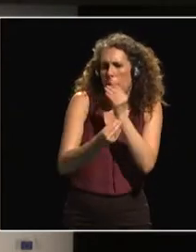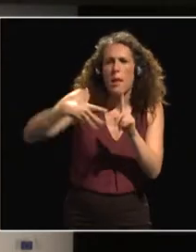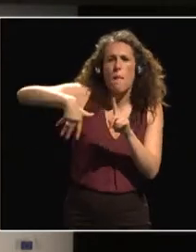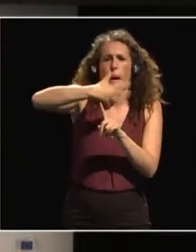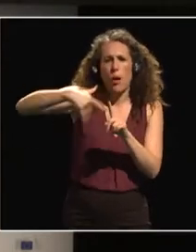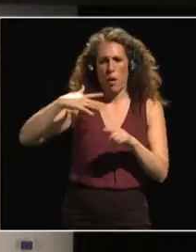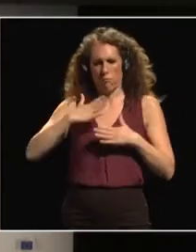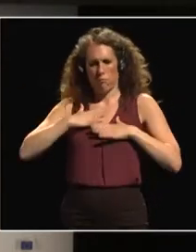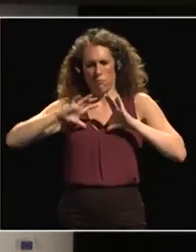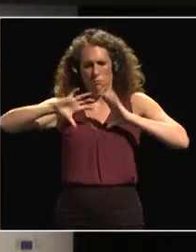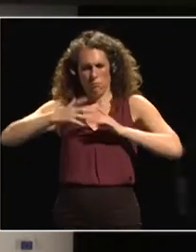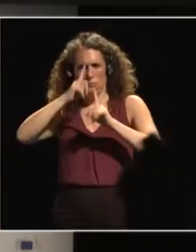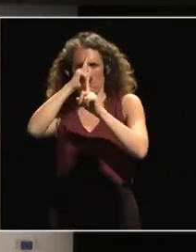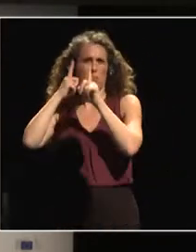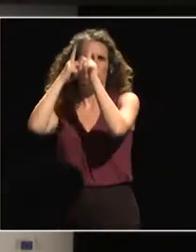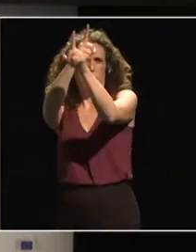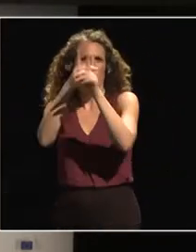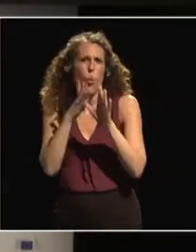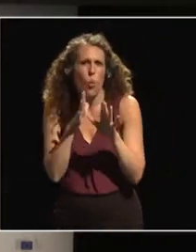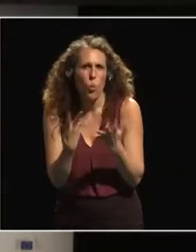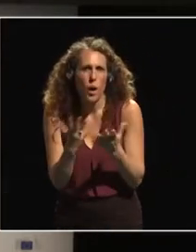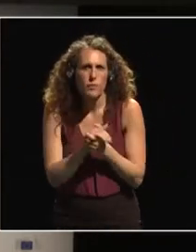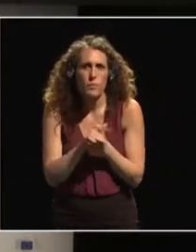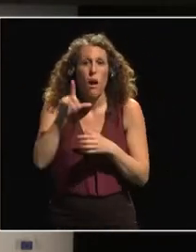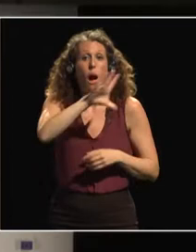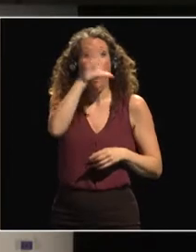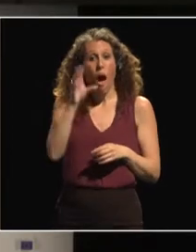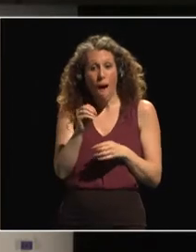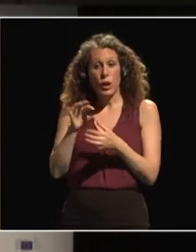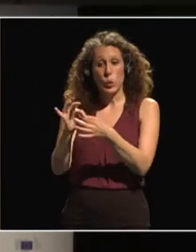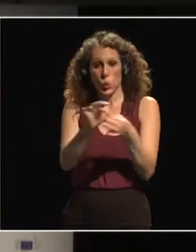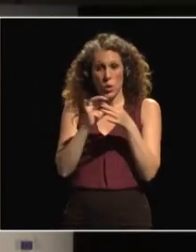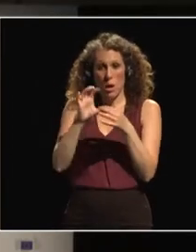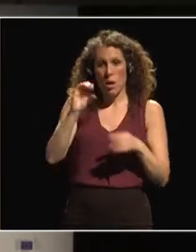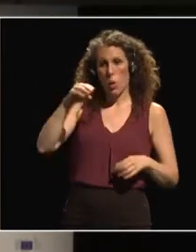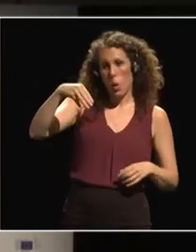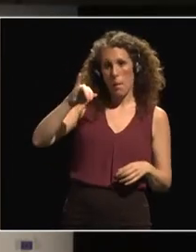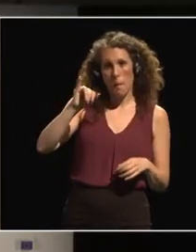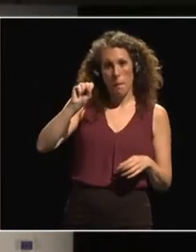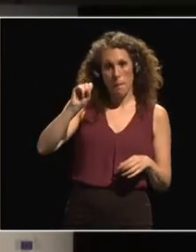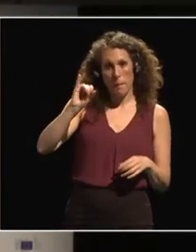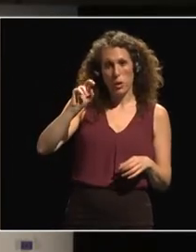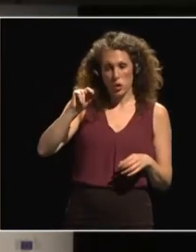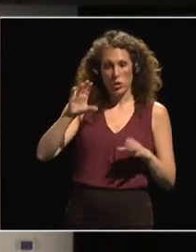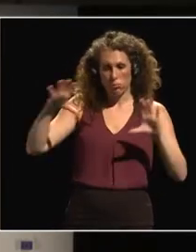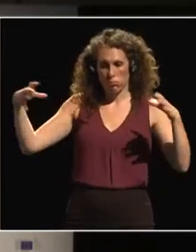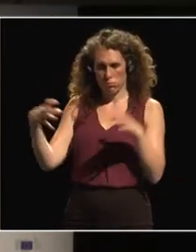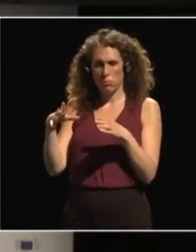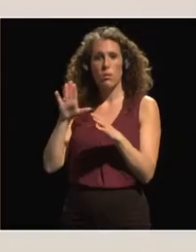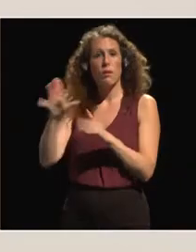the mission of the African Union Commission. The African Union Commission is a support policy